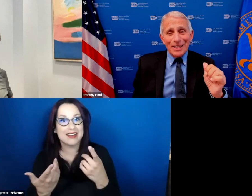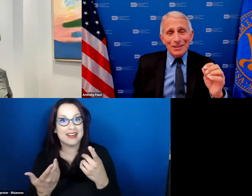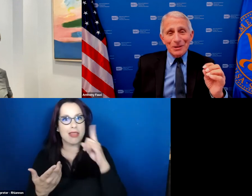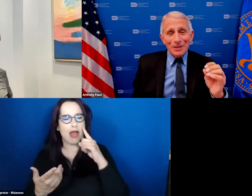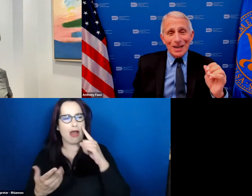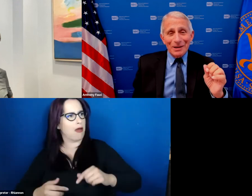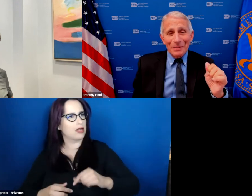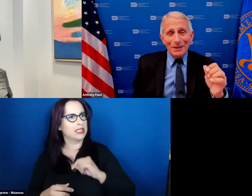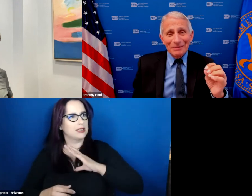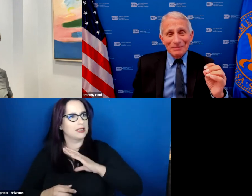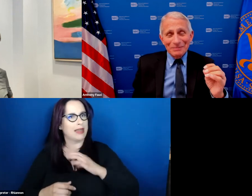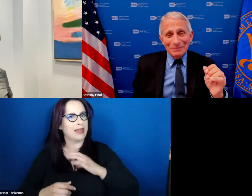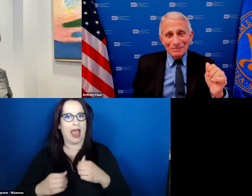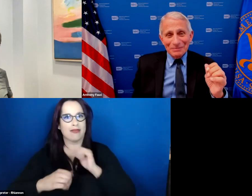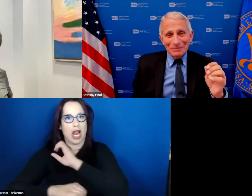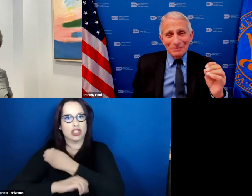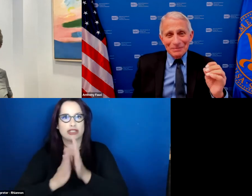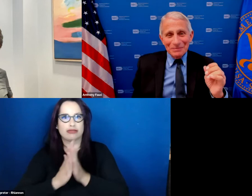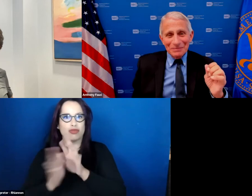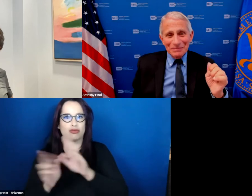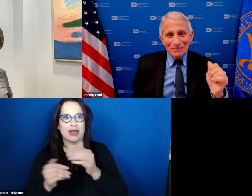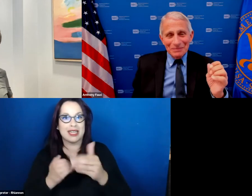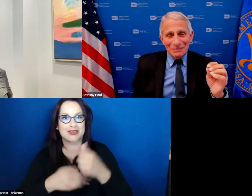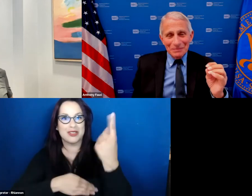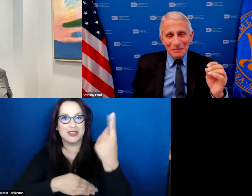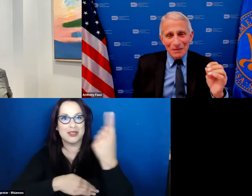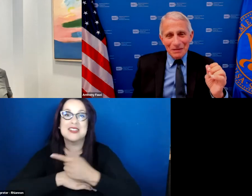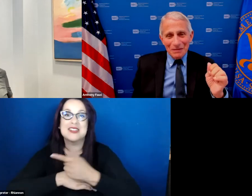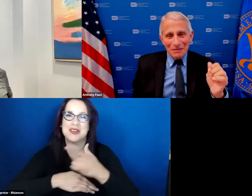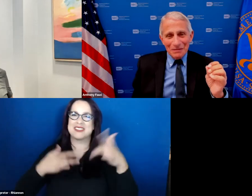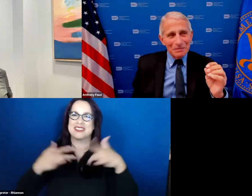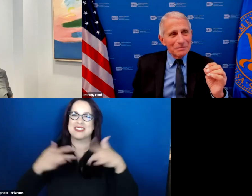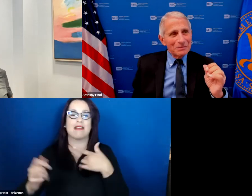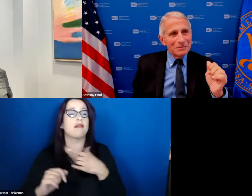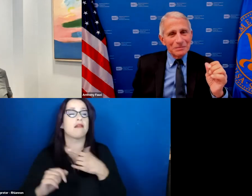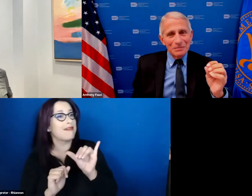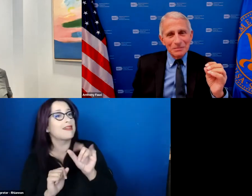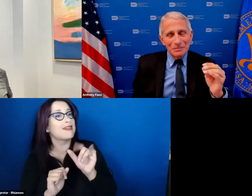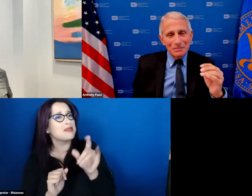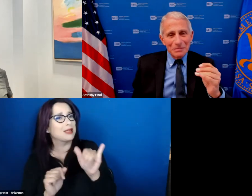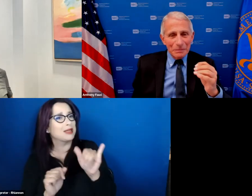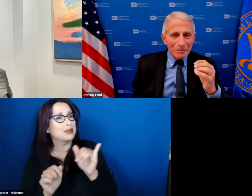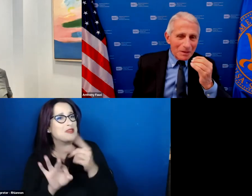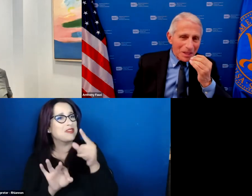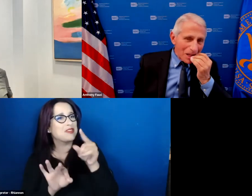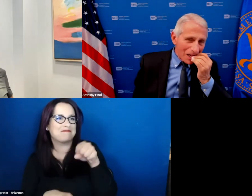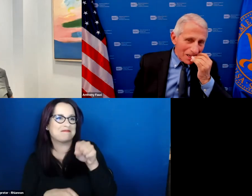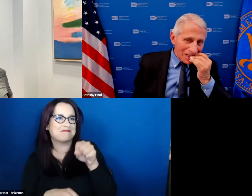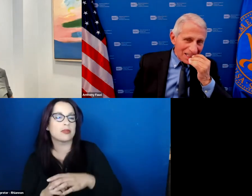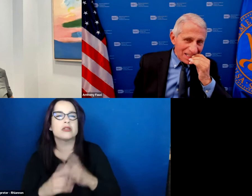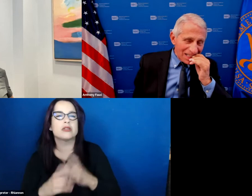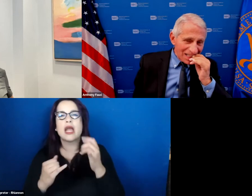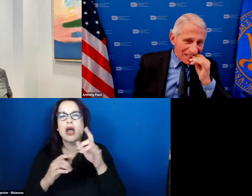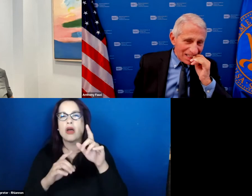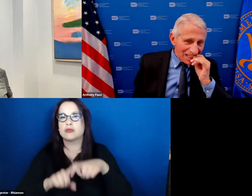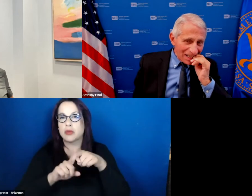few days I got so excited about it you carry that with you let's maybe pause for a moment on that issue of a security detail not